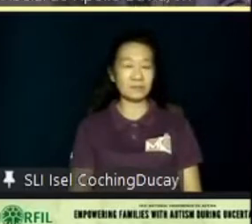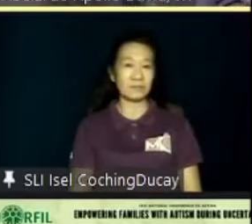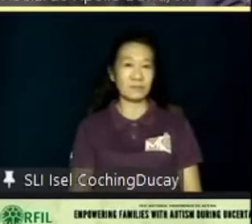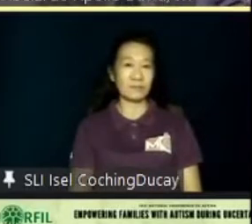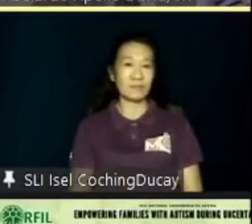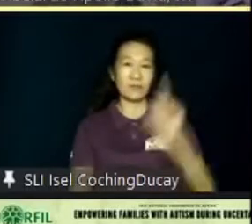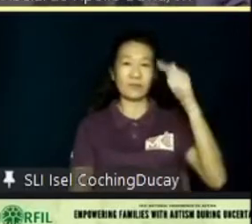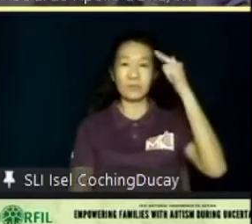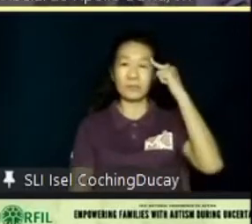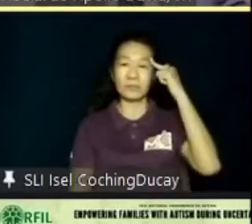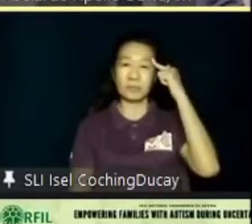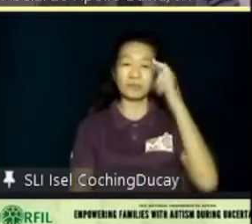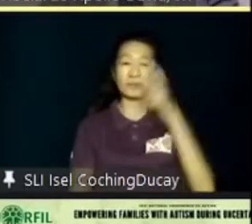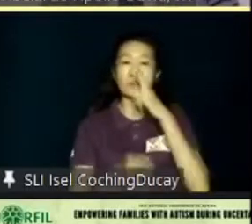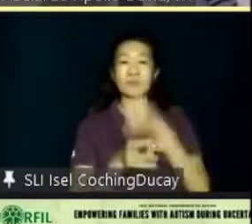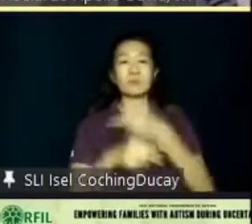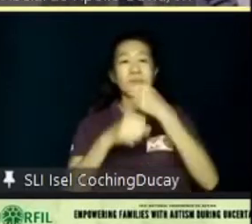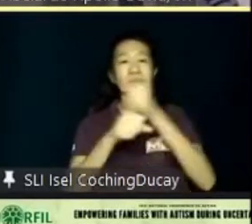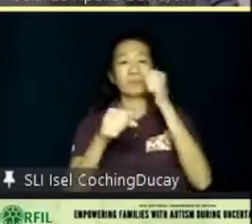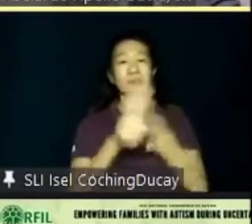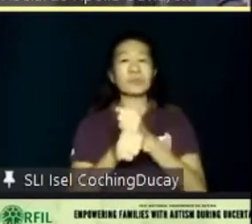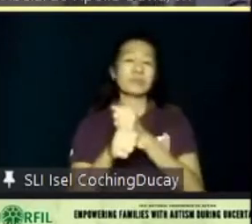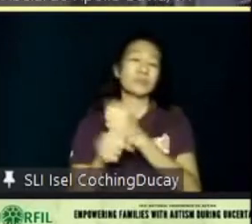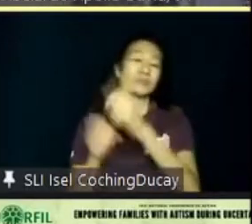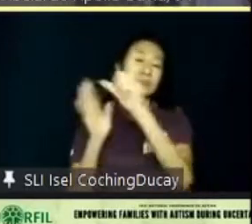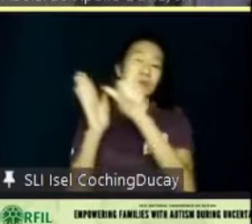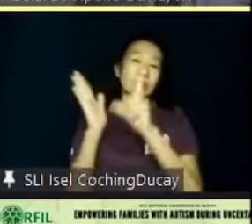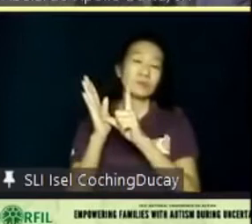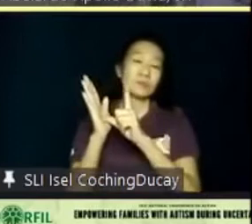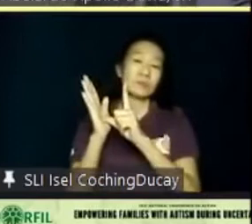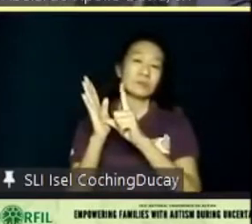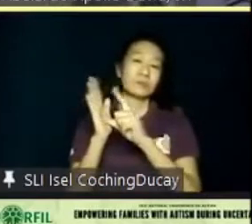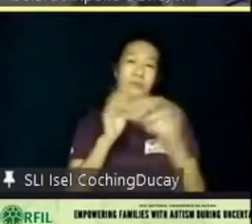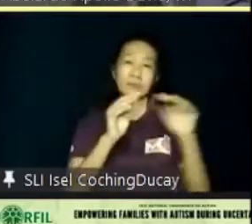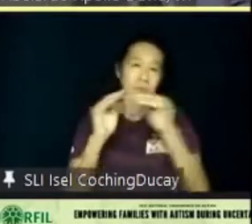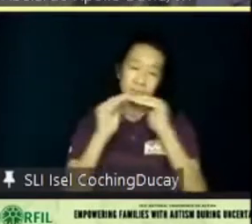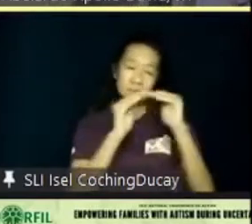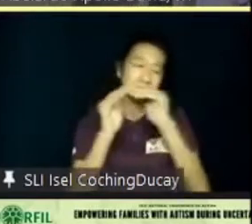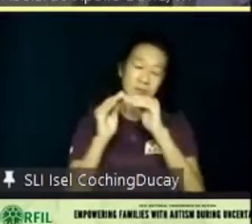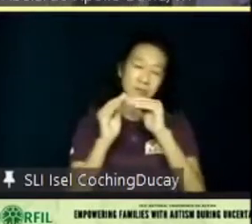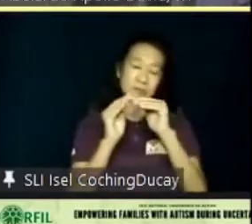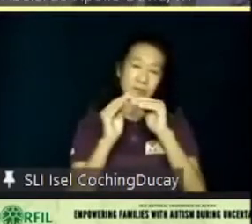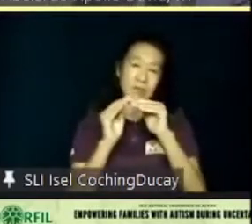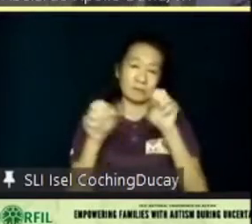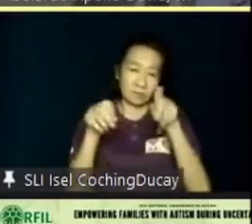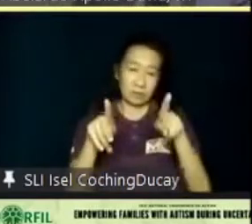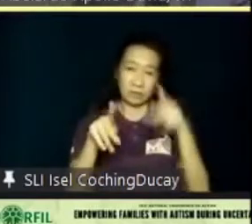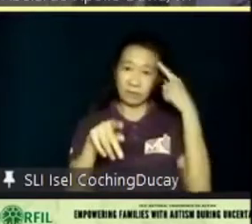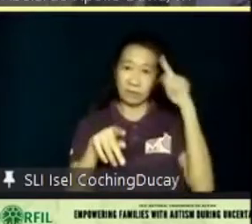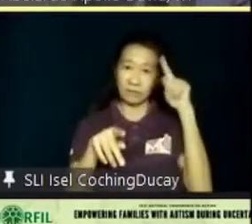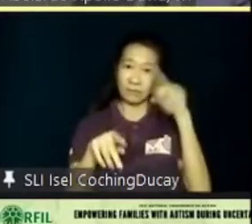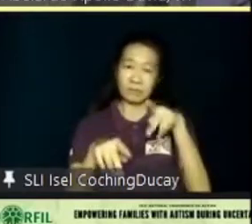Governments have rightfully enacted pieces of legislation to mandate equal opportunities for PWD. The